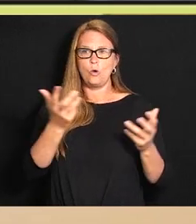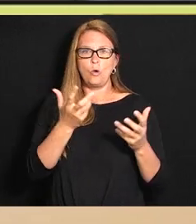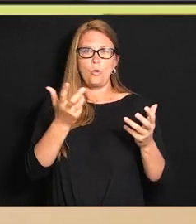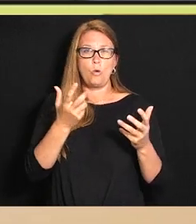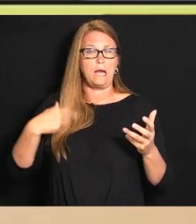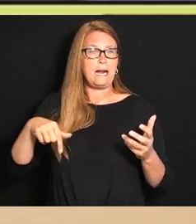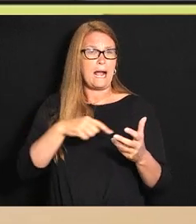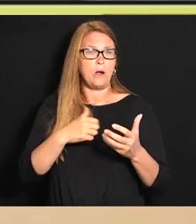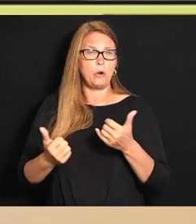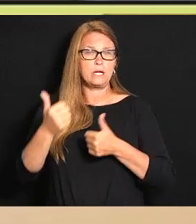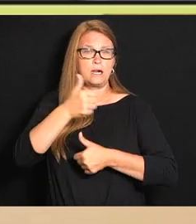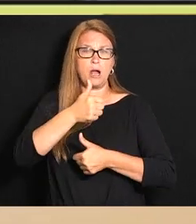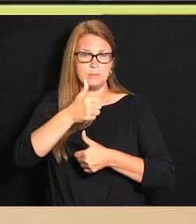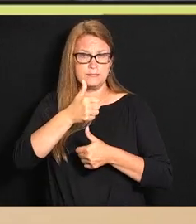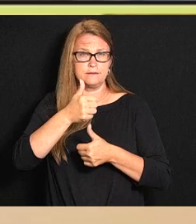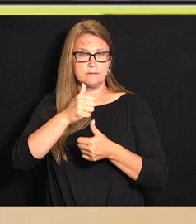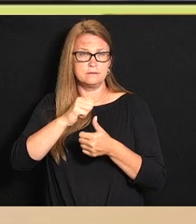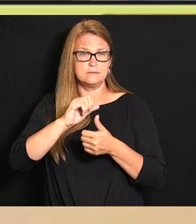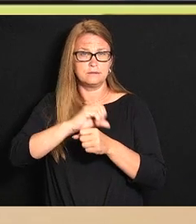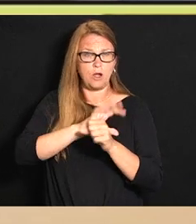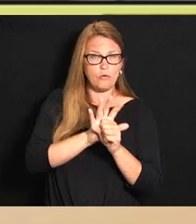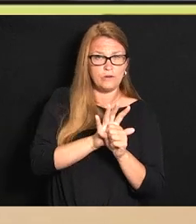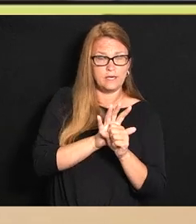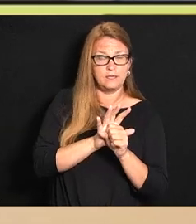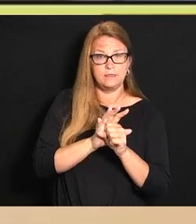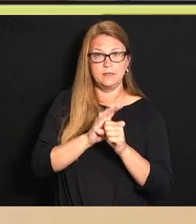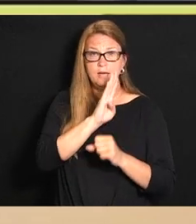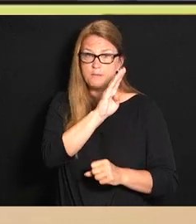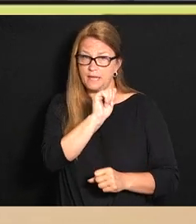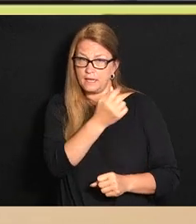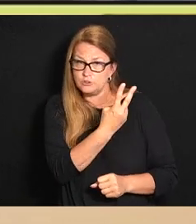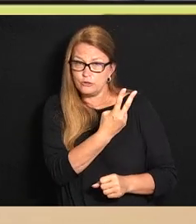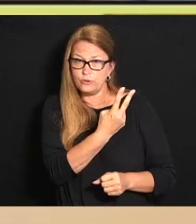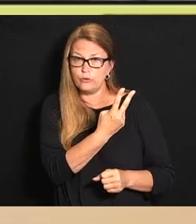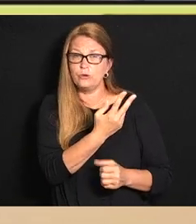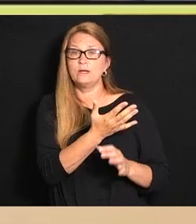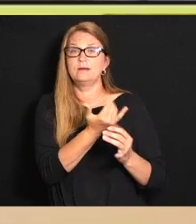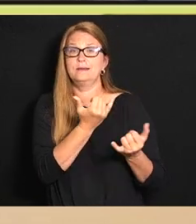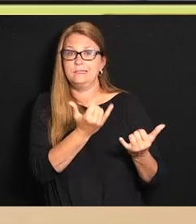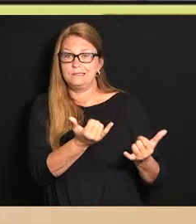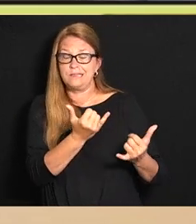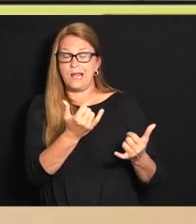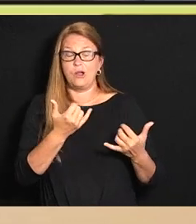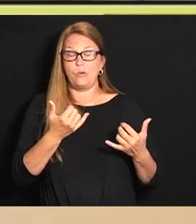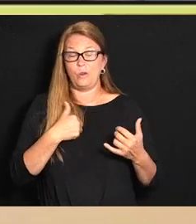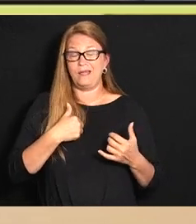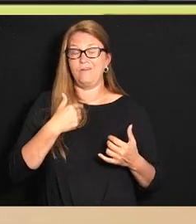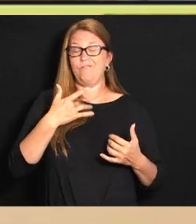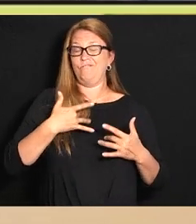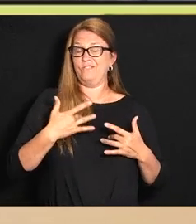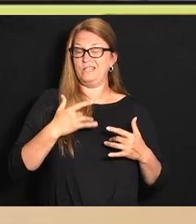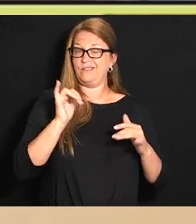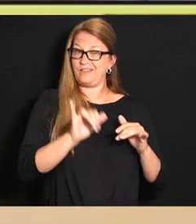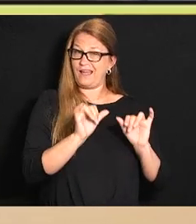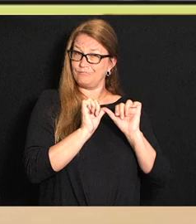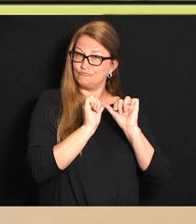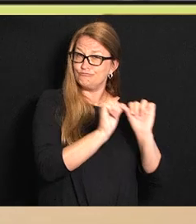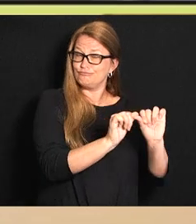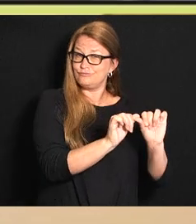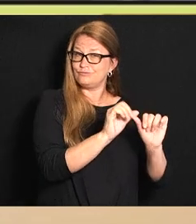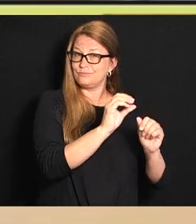are they were the BA2 variant and we are presuming that is still the dominant variant but we are